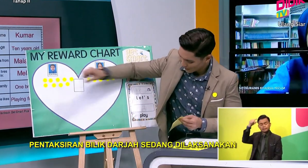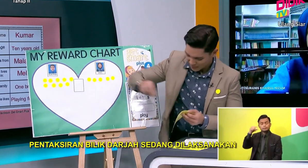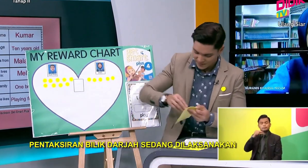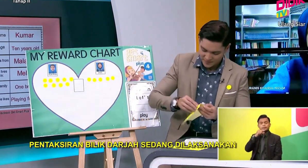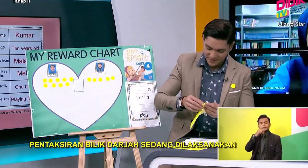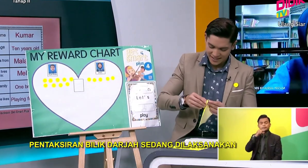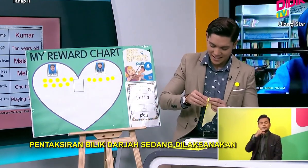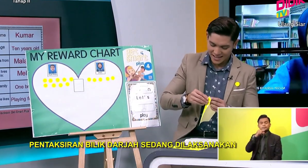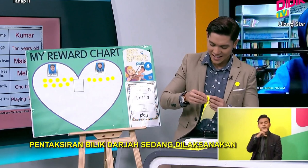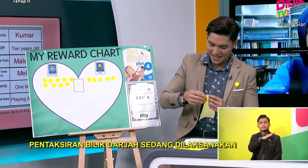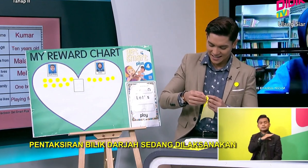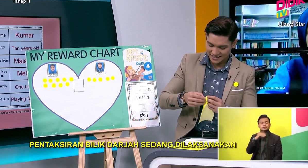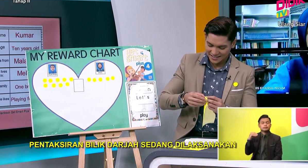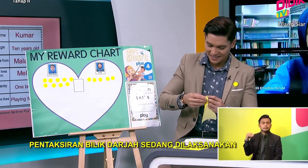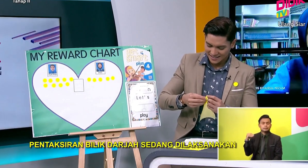job.